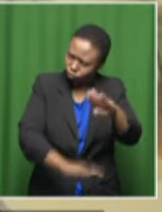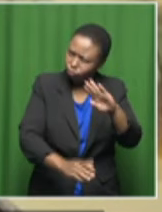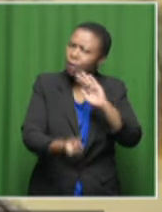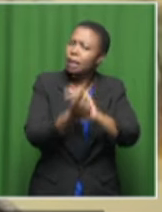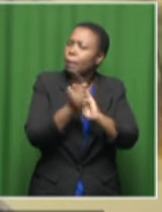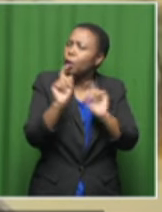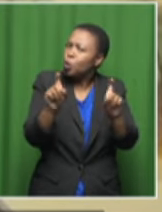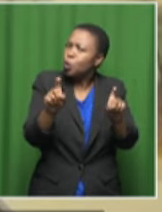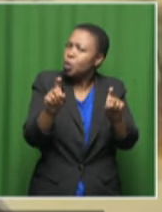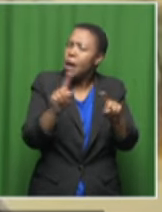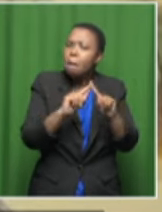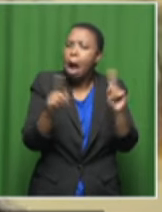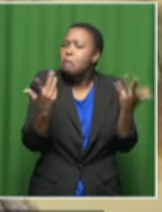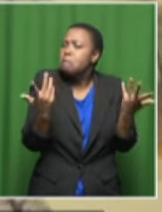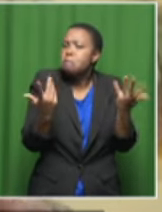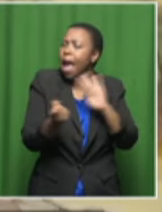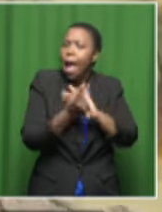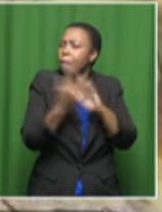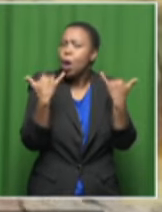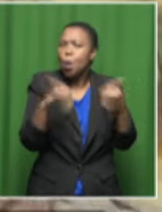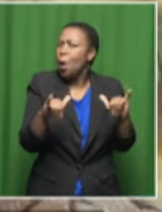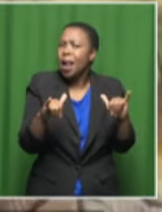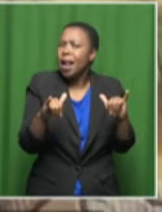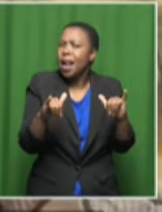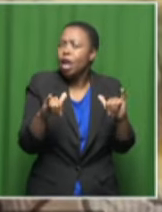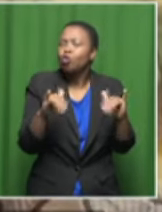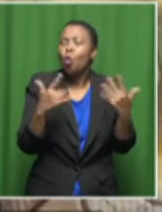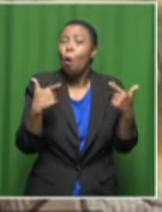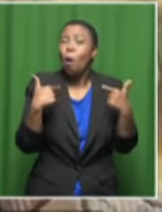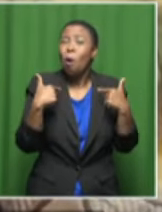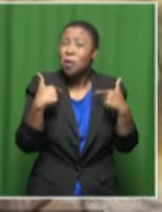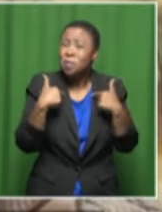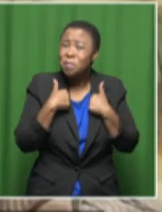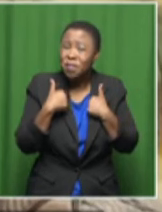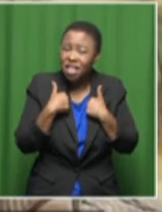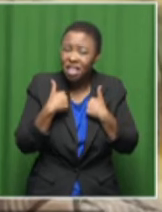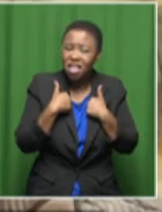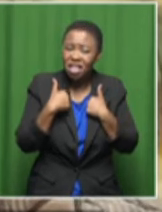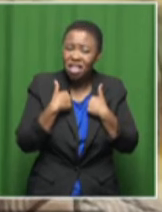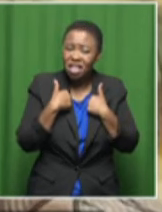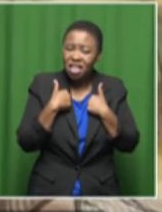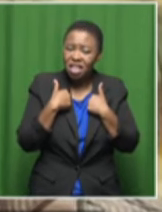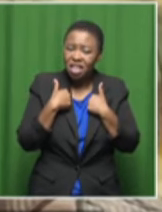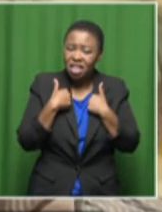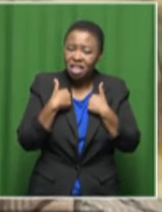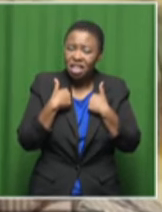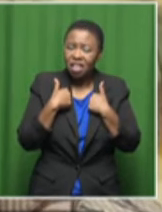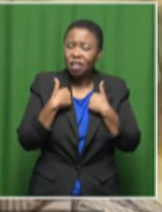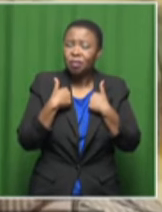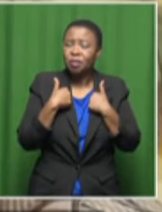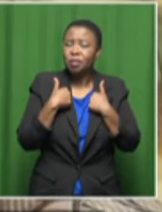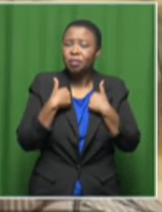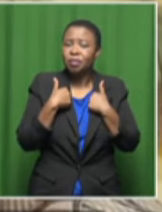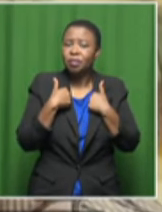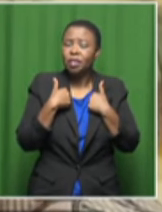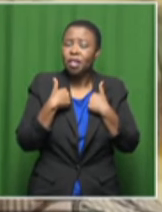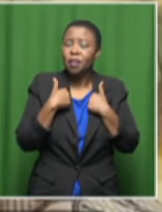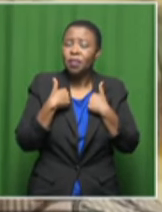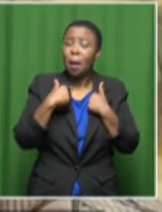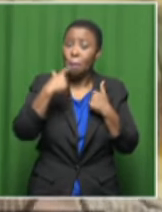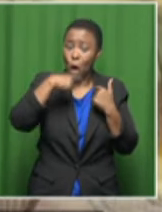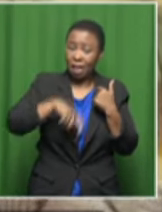But that has not happened. So I am not one of those people who receives the news of